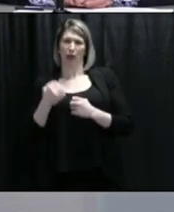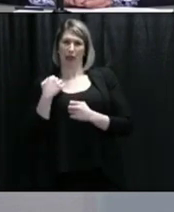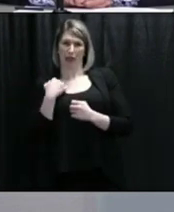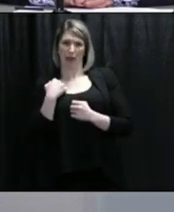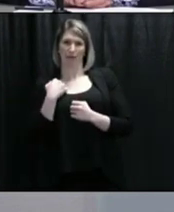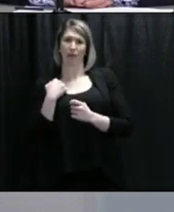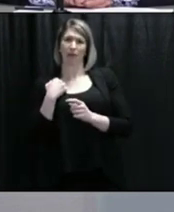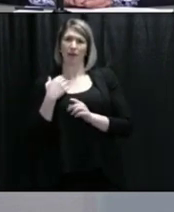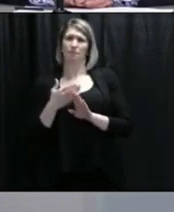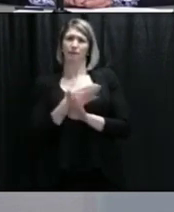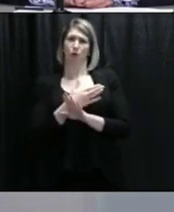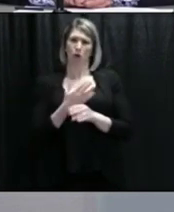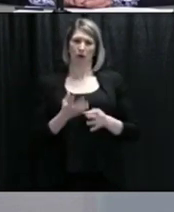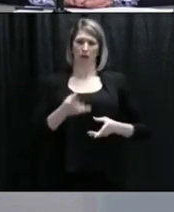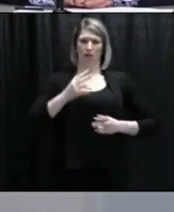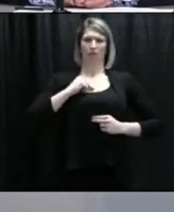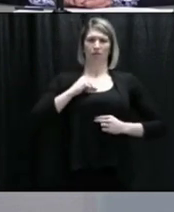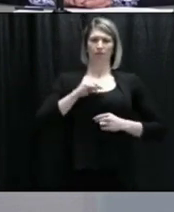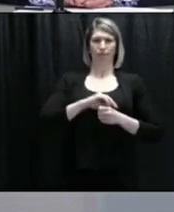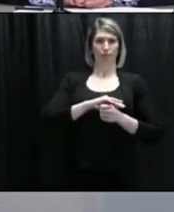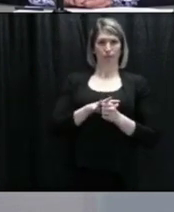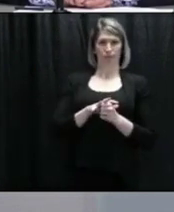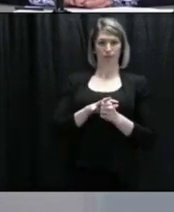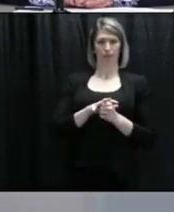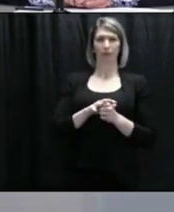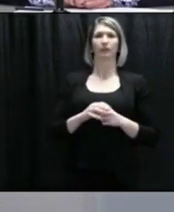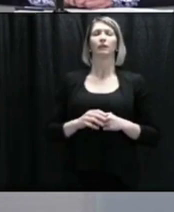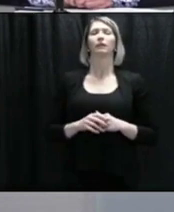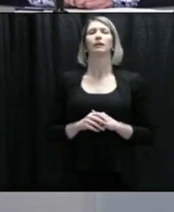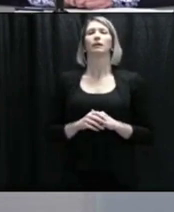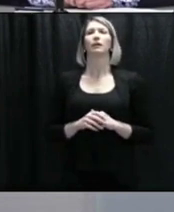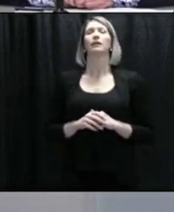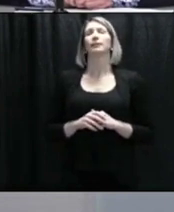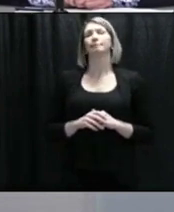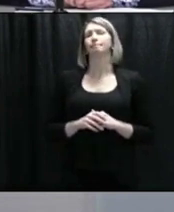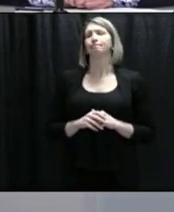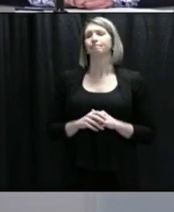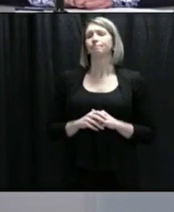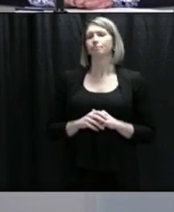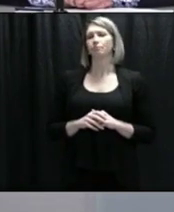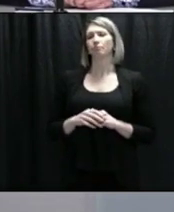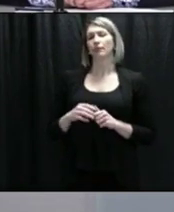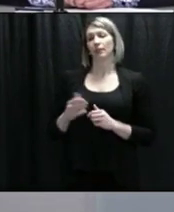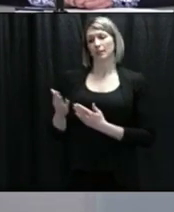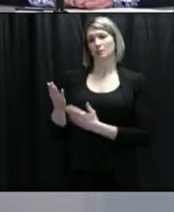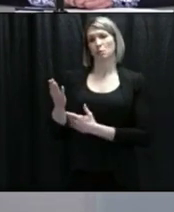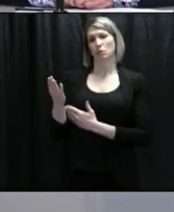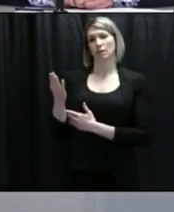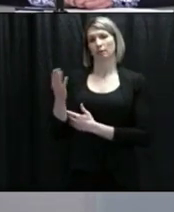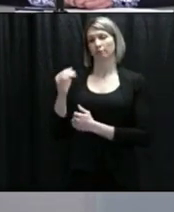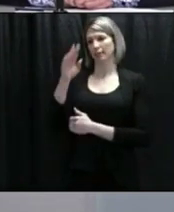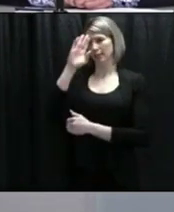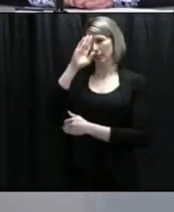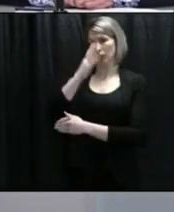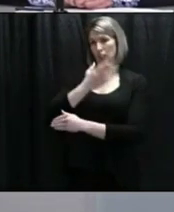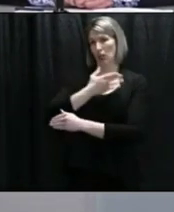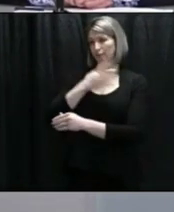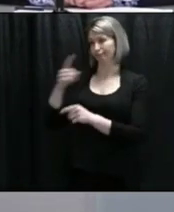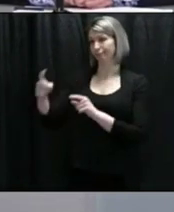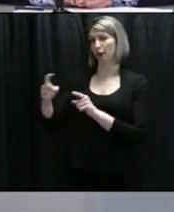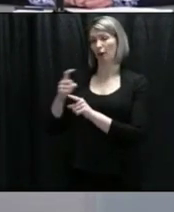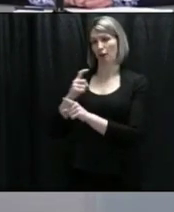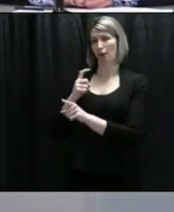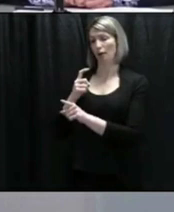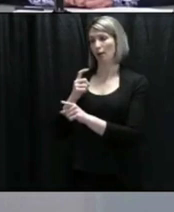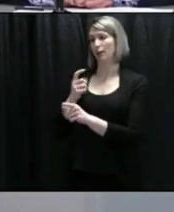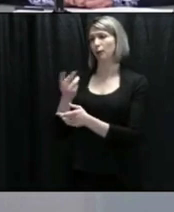We've, you know, Holly, I had a long discussion with a family member and a son this morning. And as I said